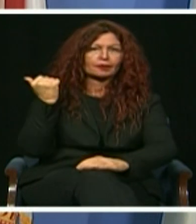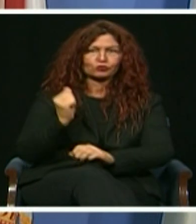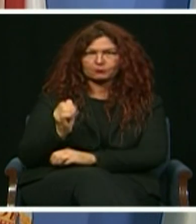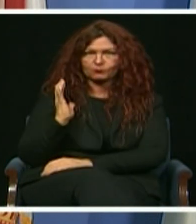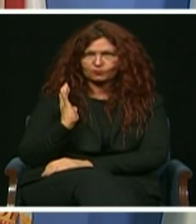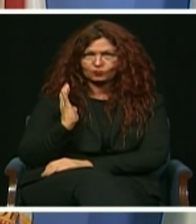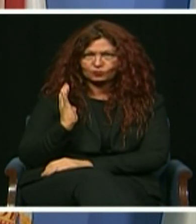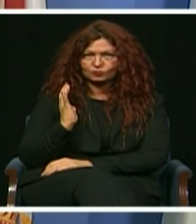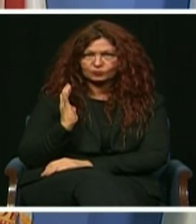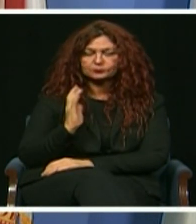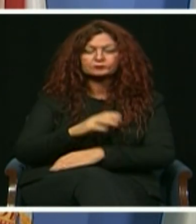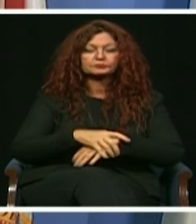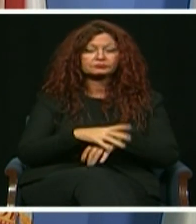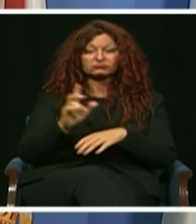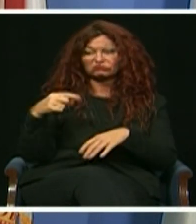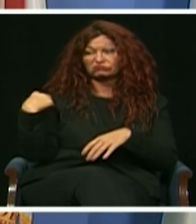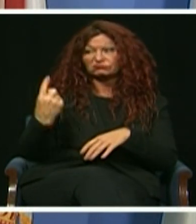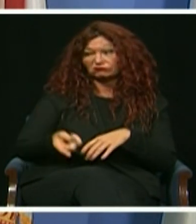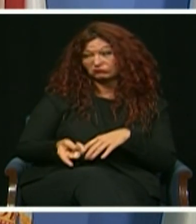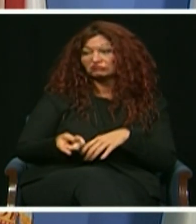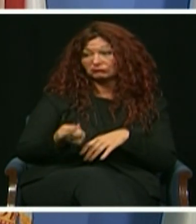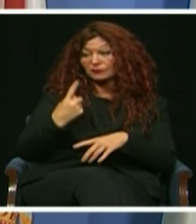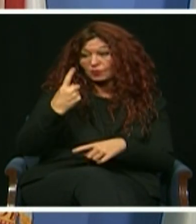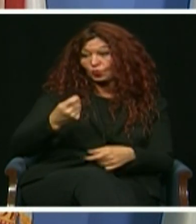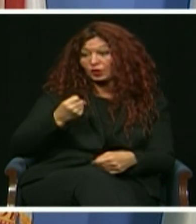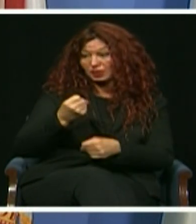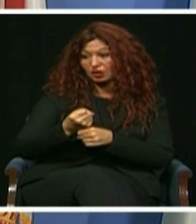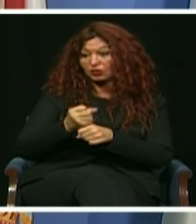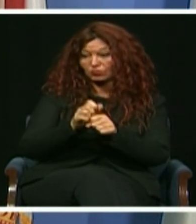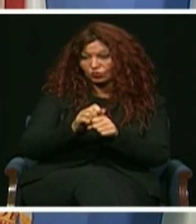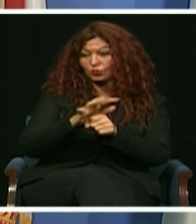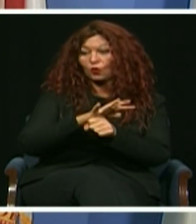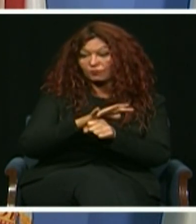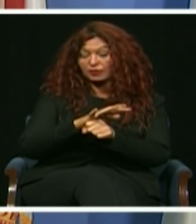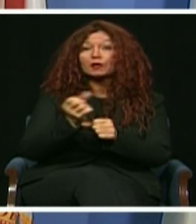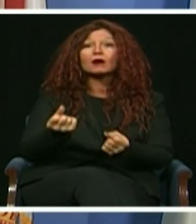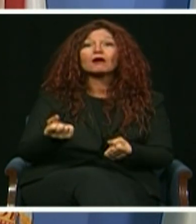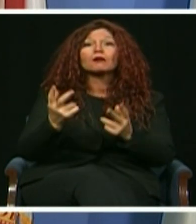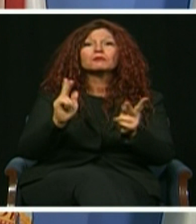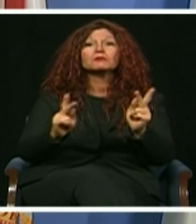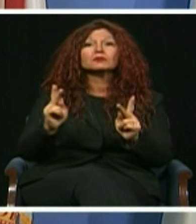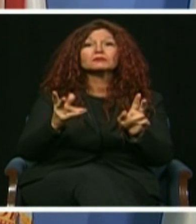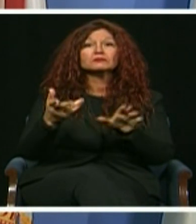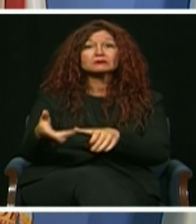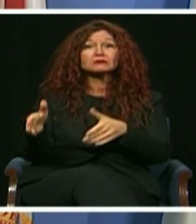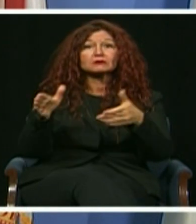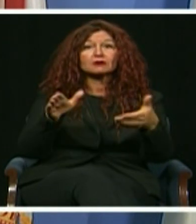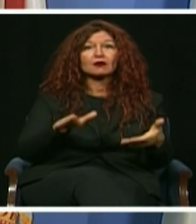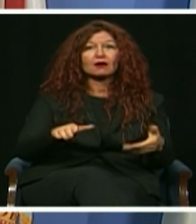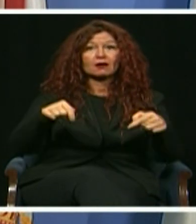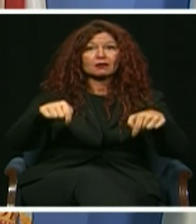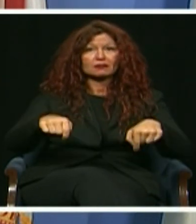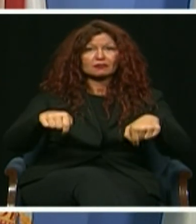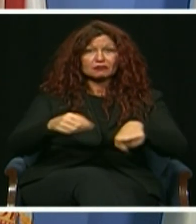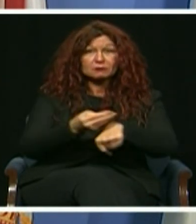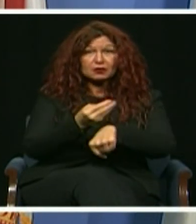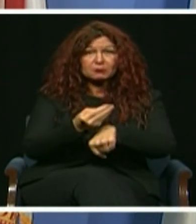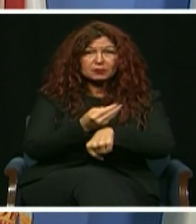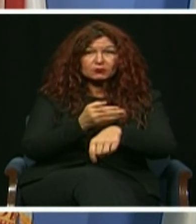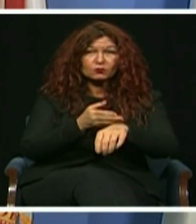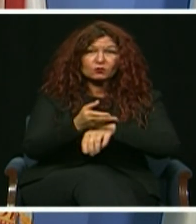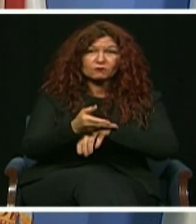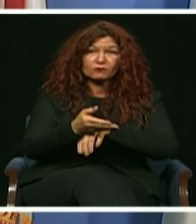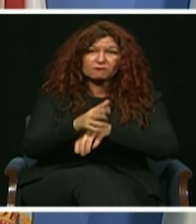Over the last year, we have lost nearly 5,000 members of our own community and over 400,000 people